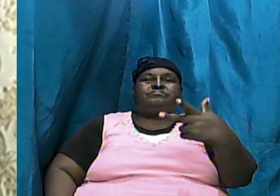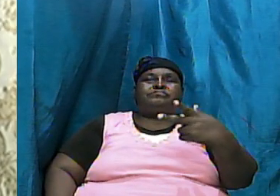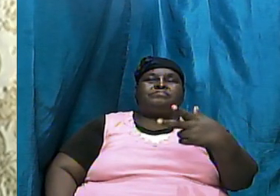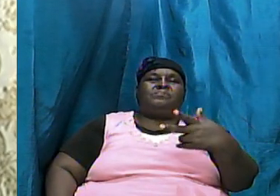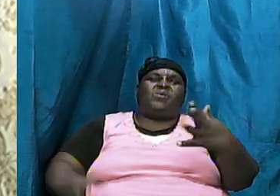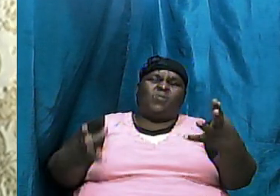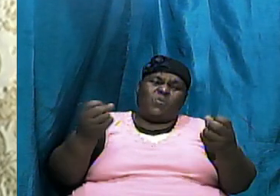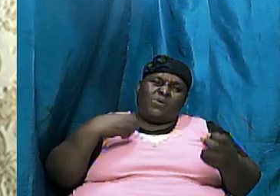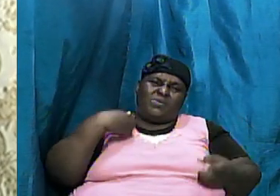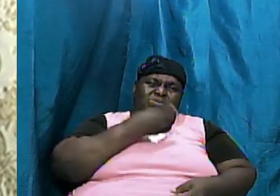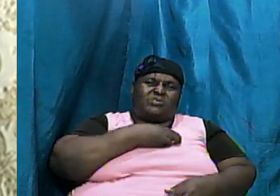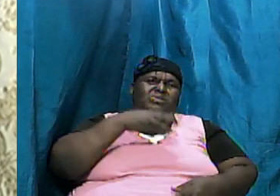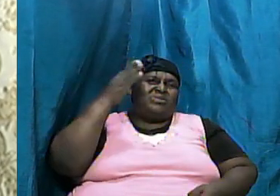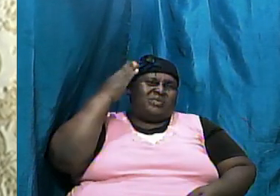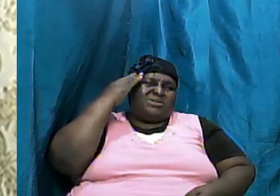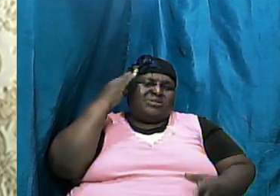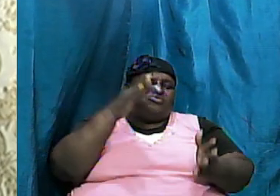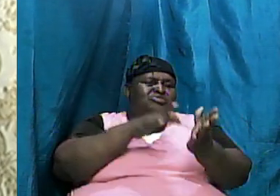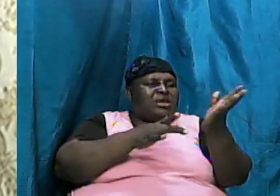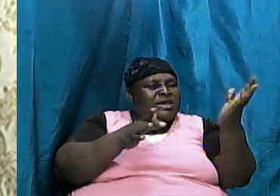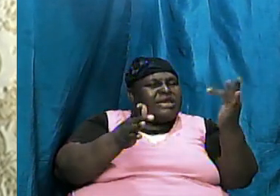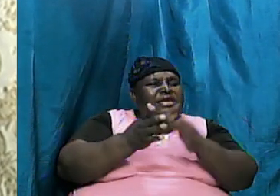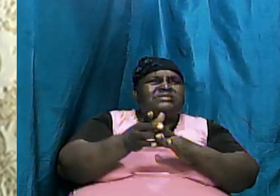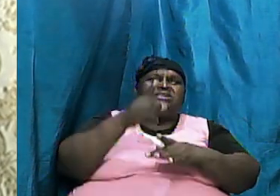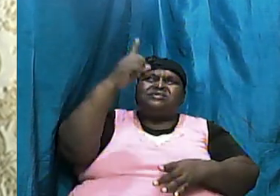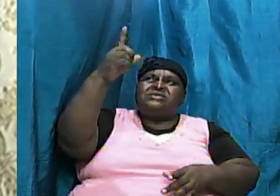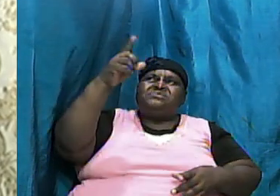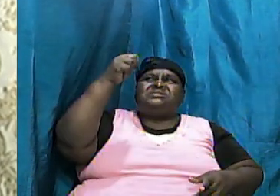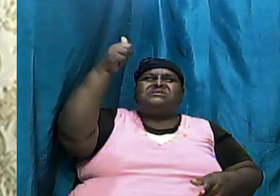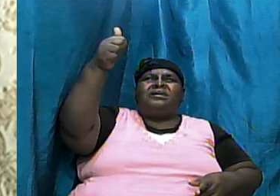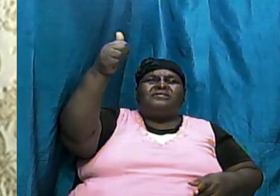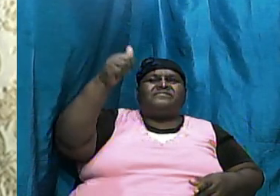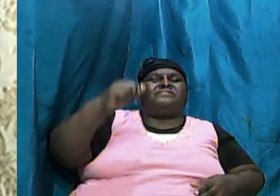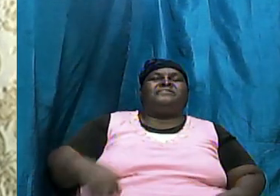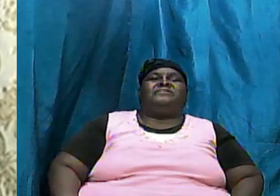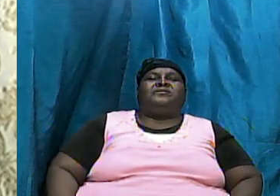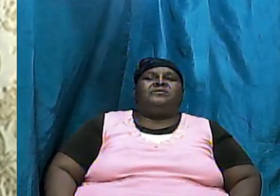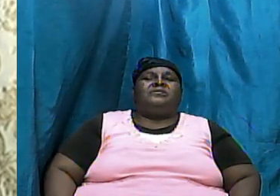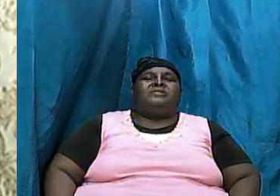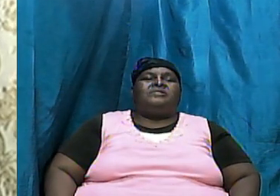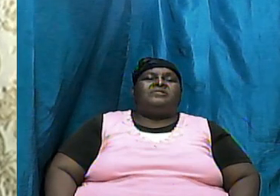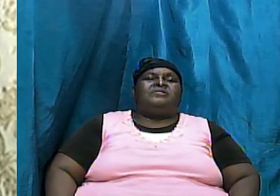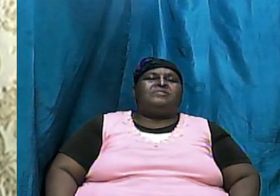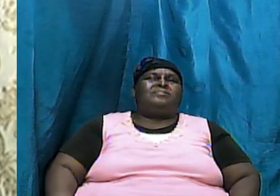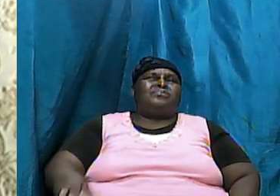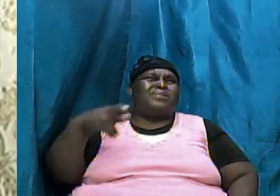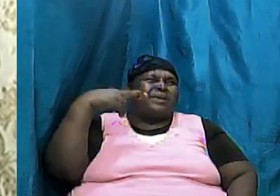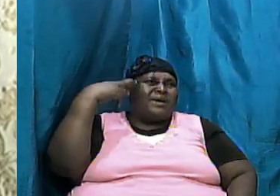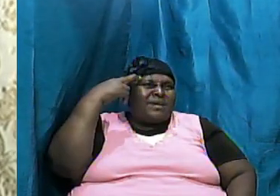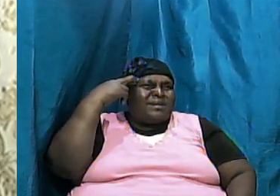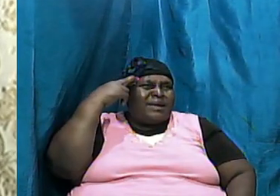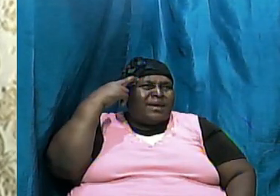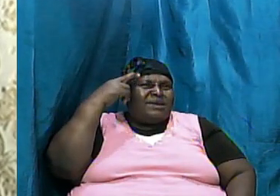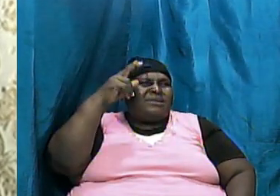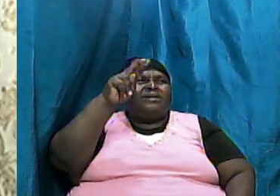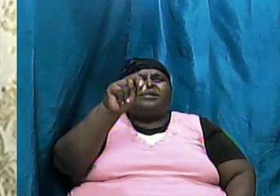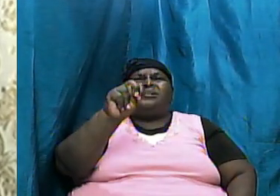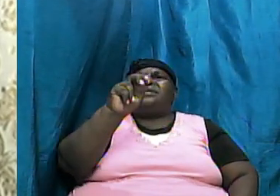us to note that Jesus himself recognized Noah